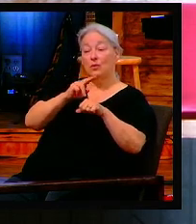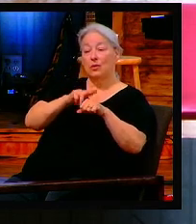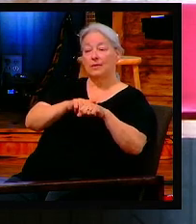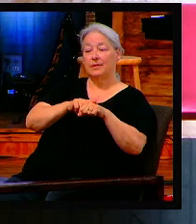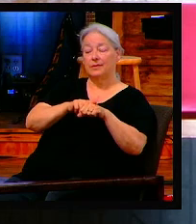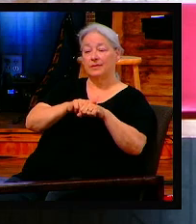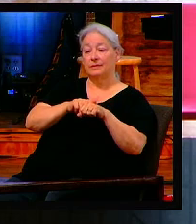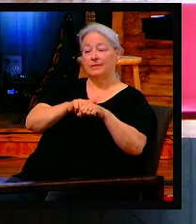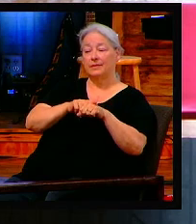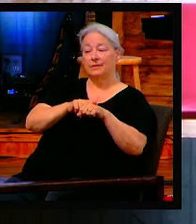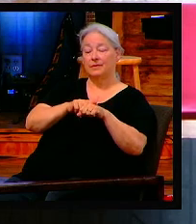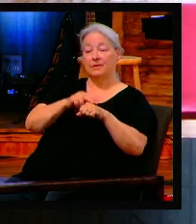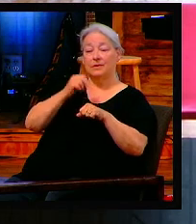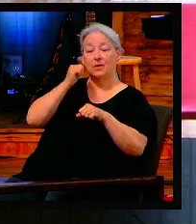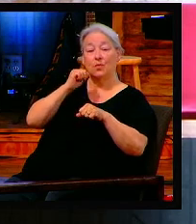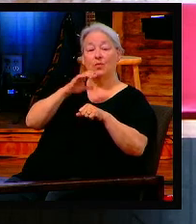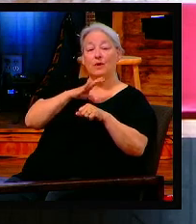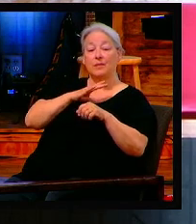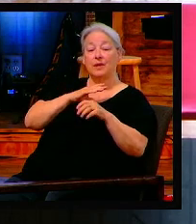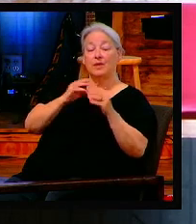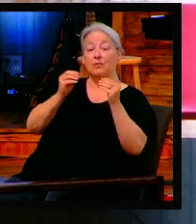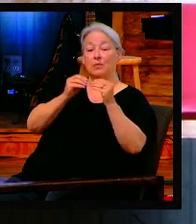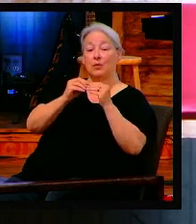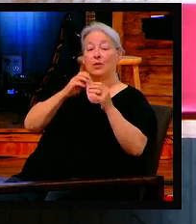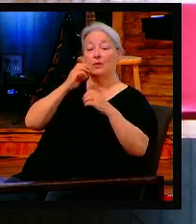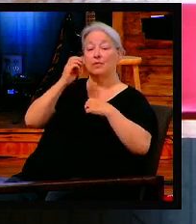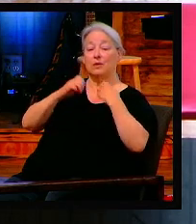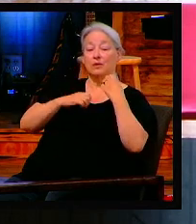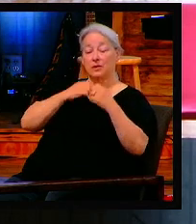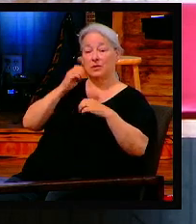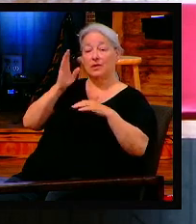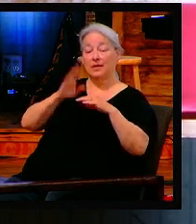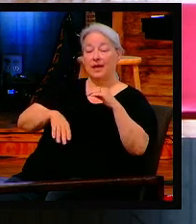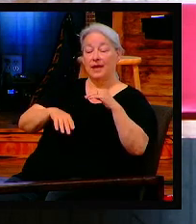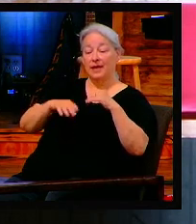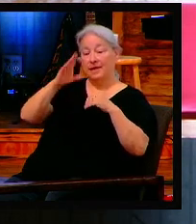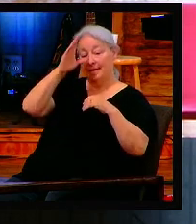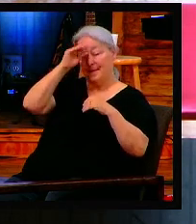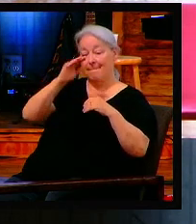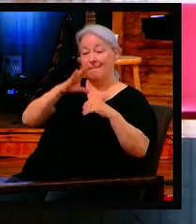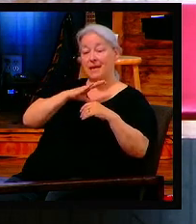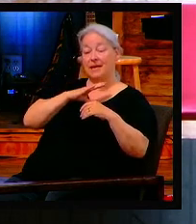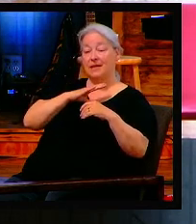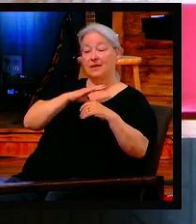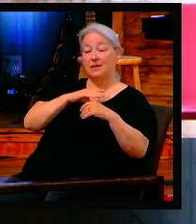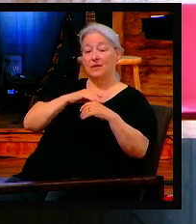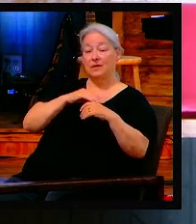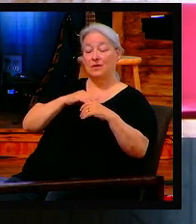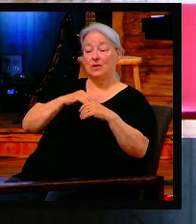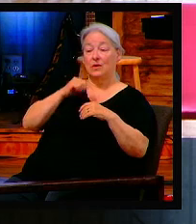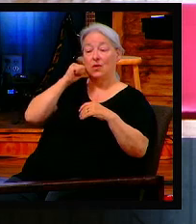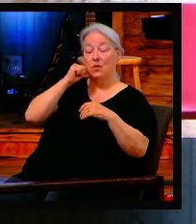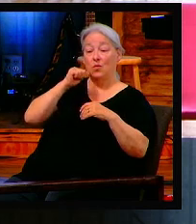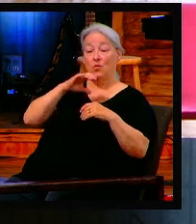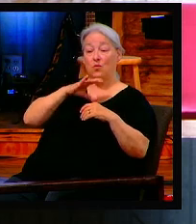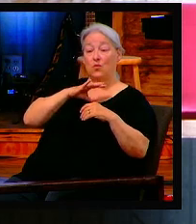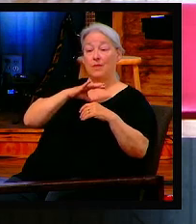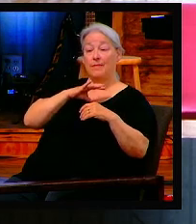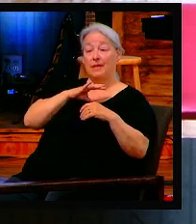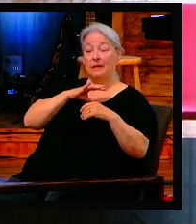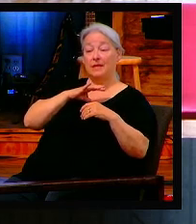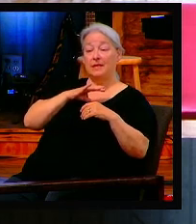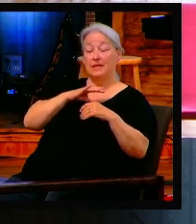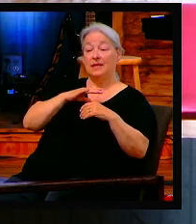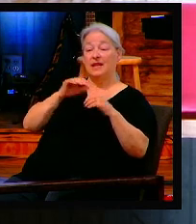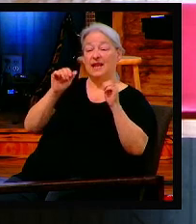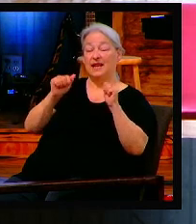but more than likely, the women are more emotional than the men. Matter of fact, women sometimes can get very angry at the man because they think they don't care because they don't